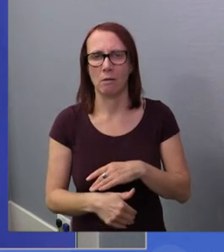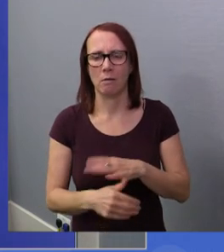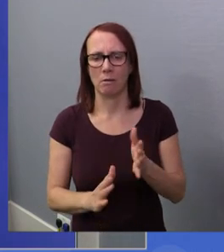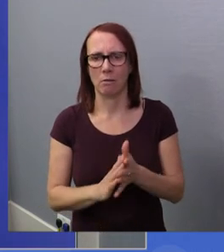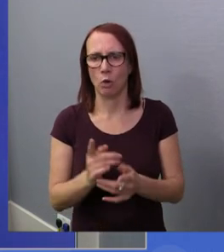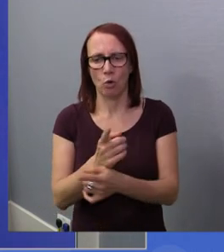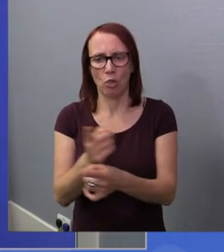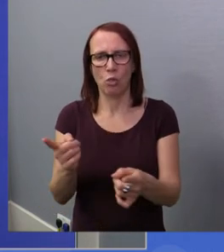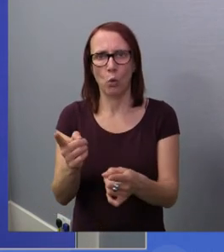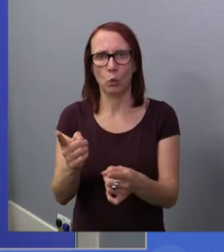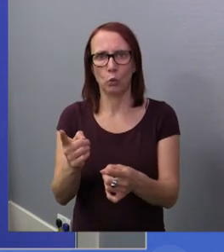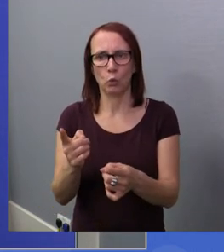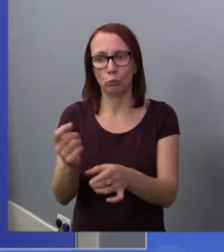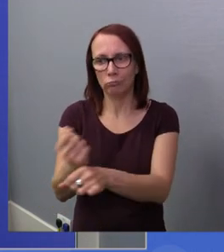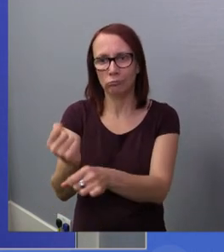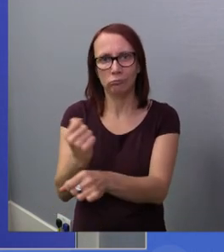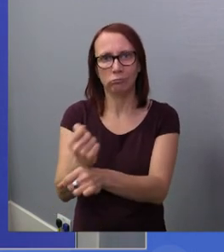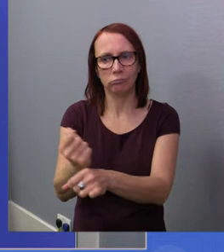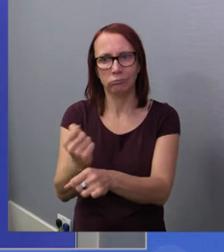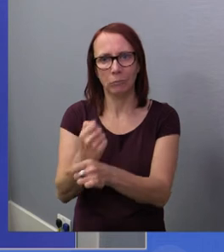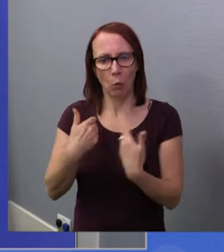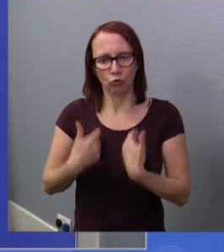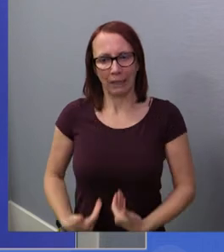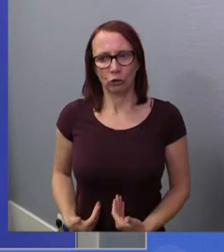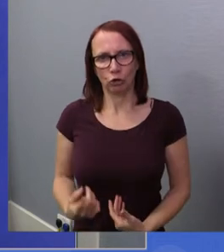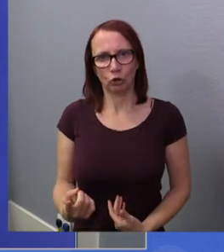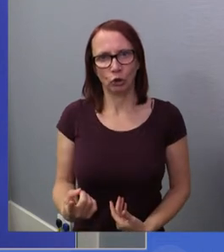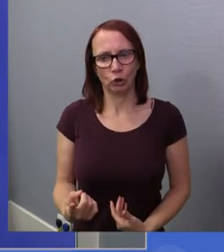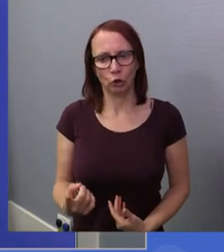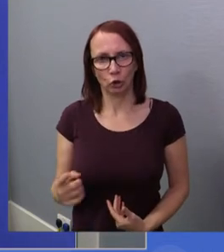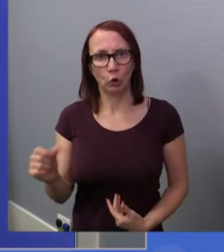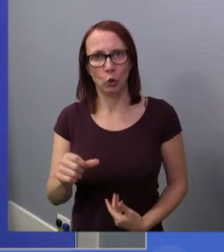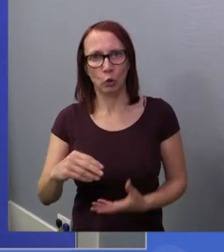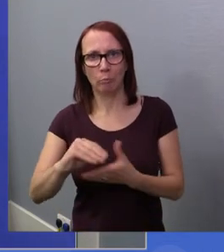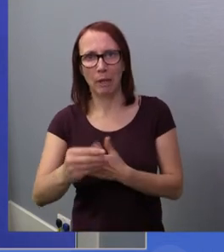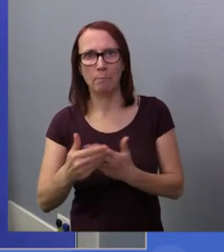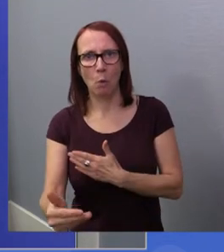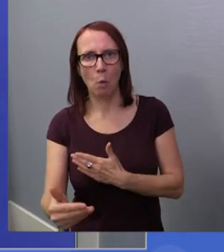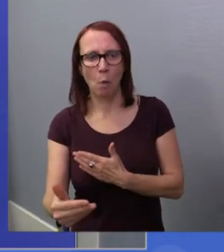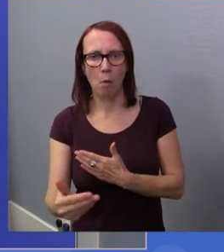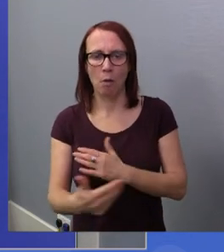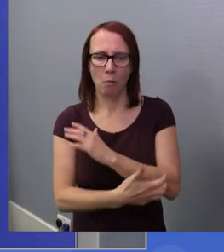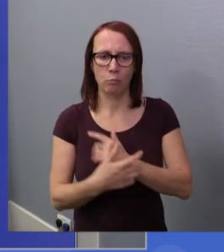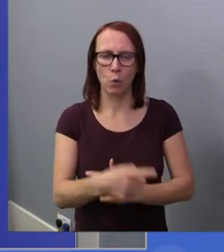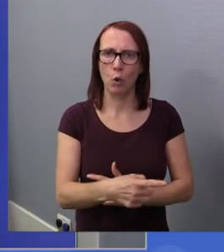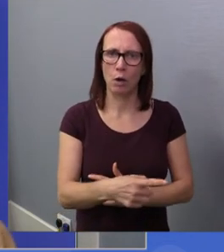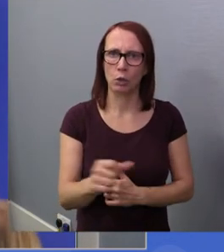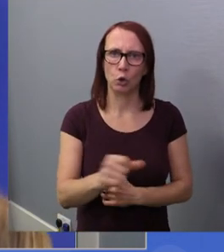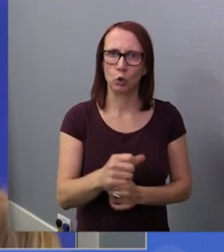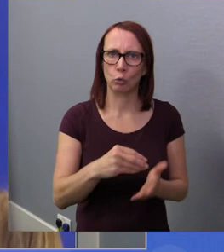wealth and profit should pay a little more than those who are struggling and should not. Thank you.